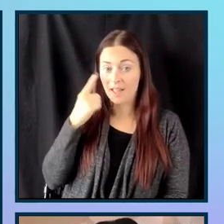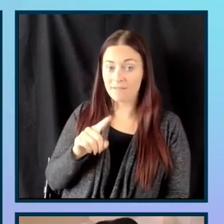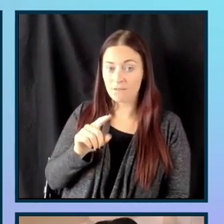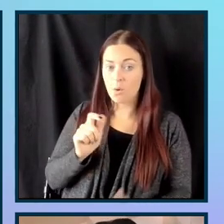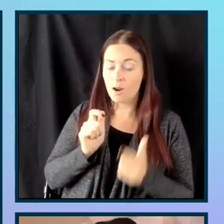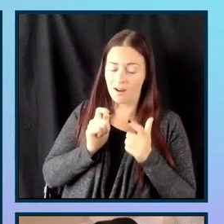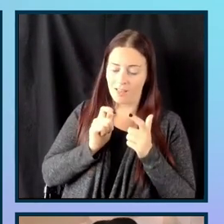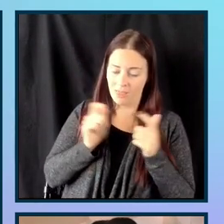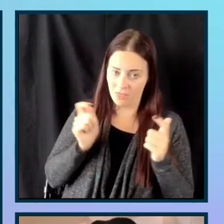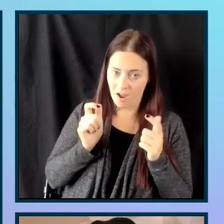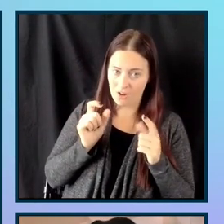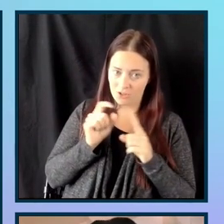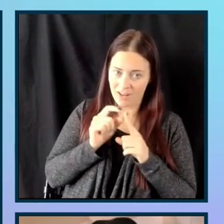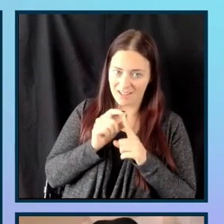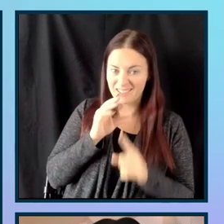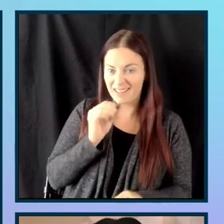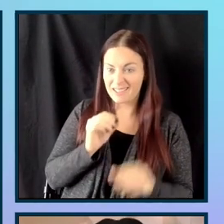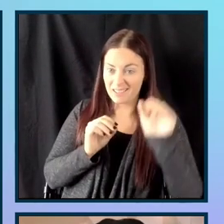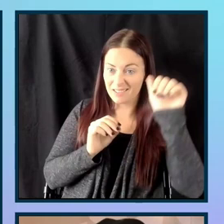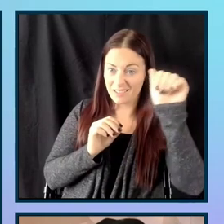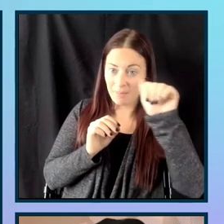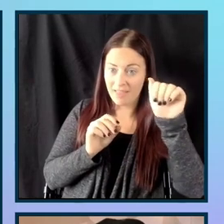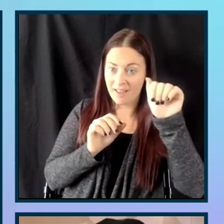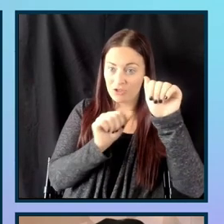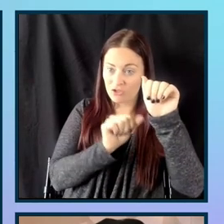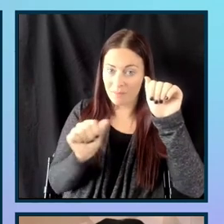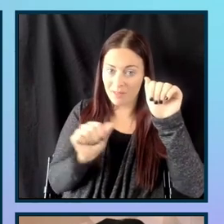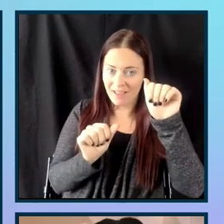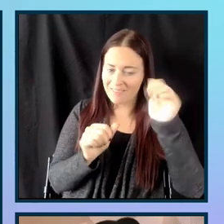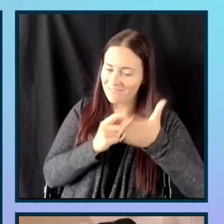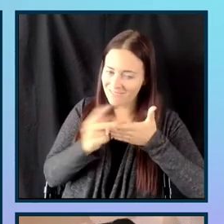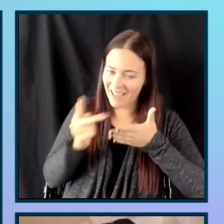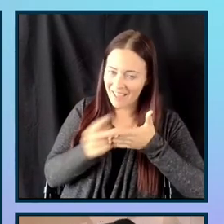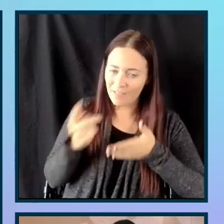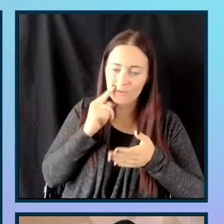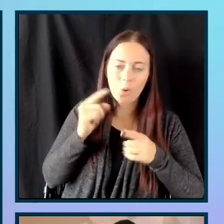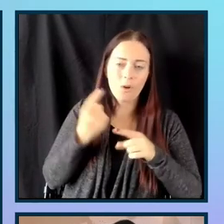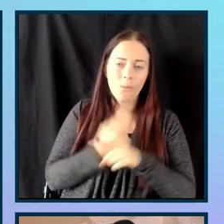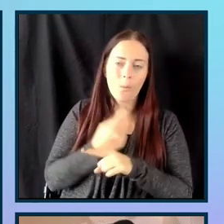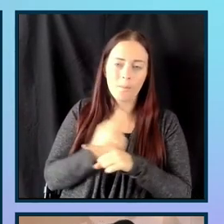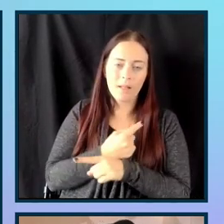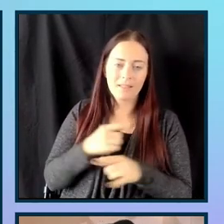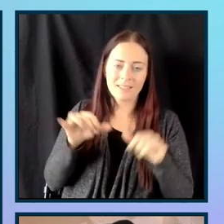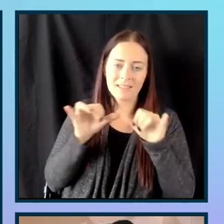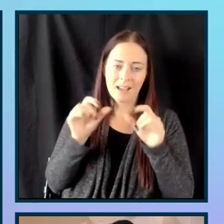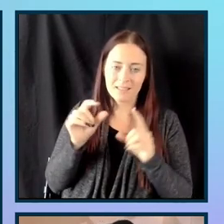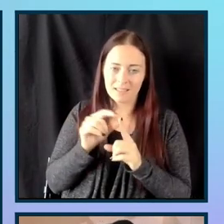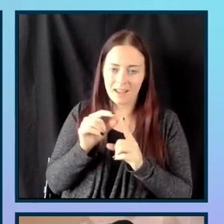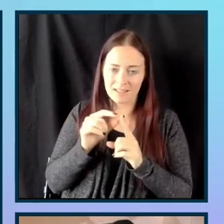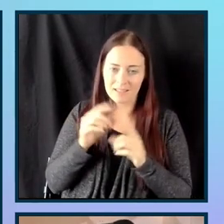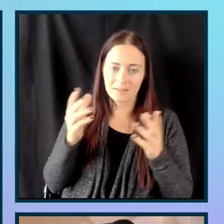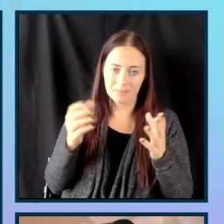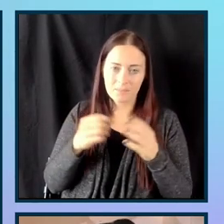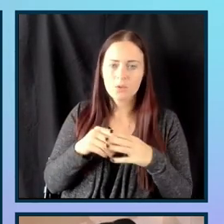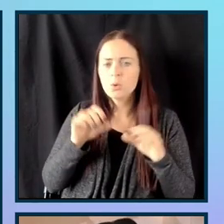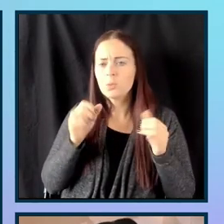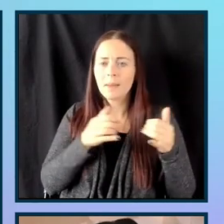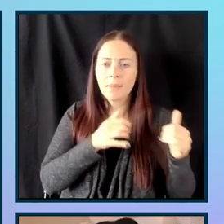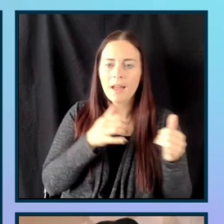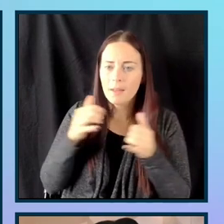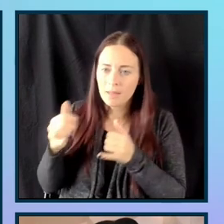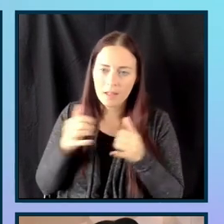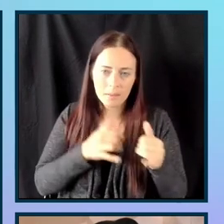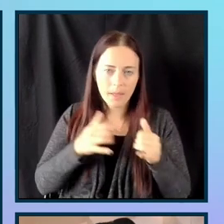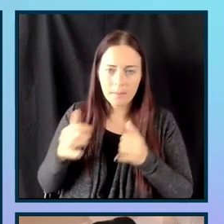and AAA for normal text. So this is definitely a great tool to kind of play around with your color combinations and ensure that whatever